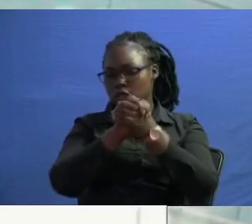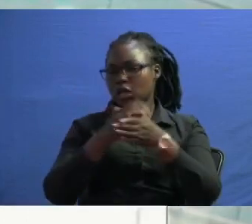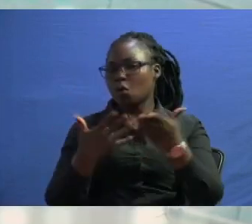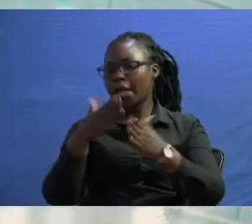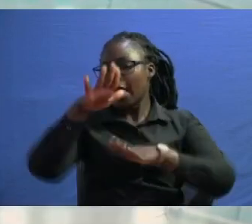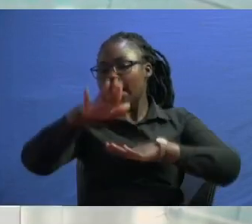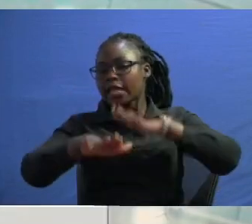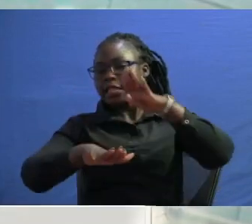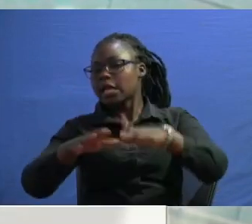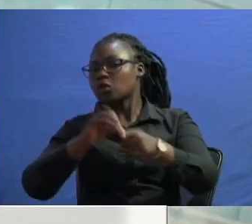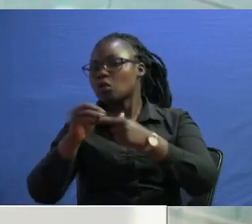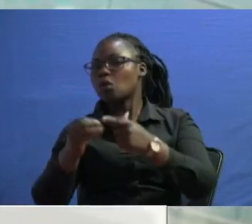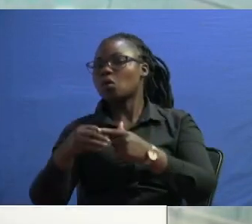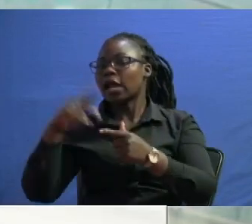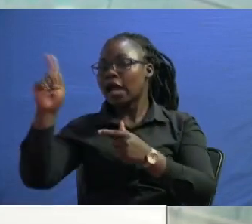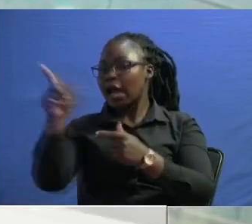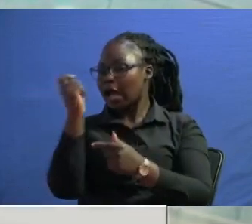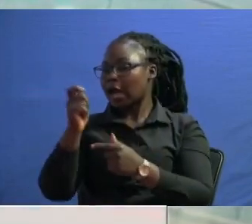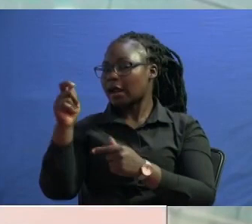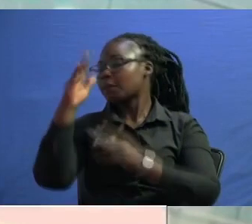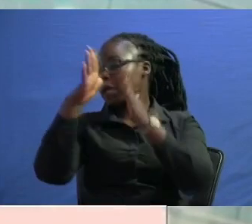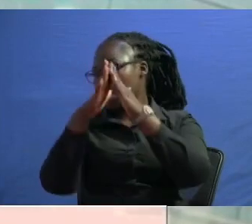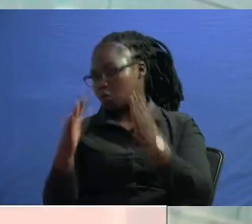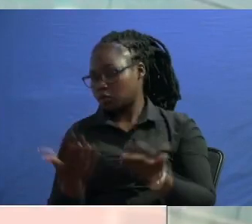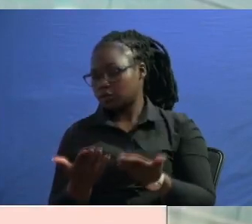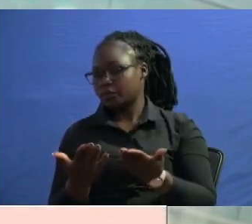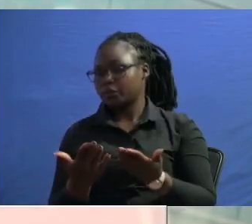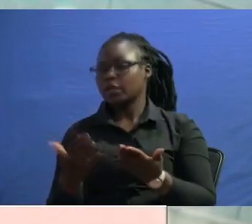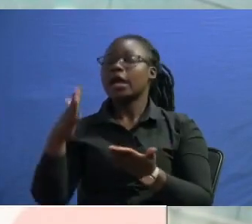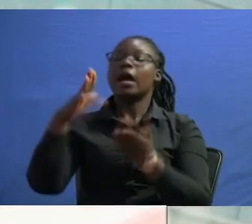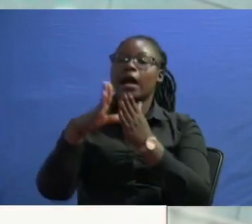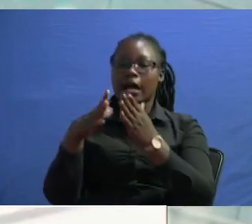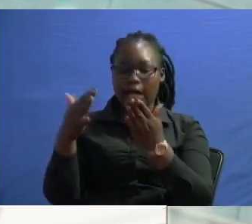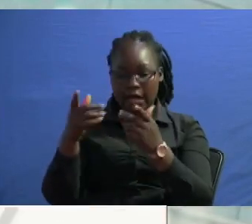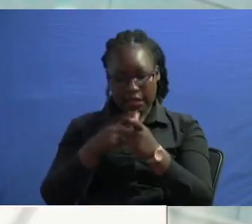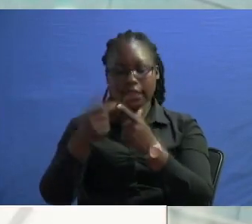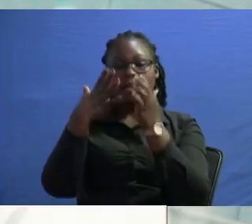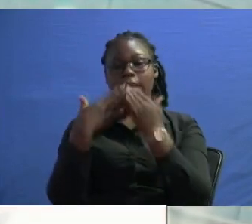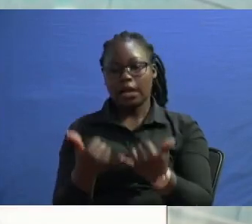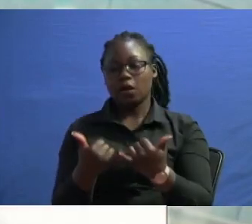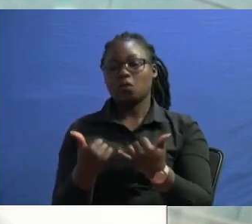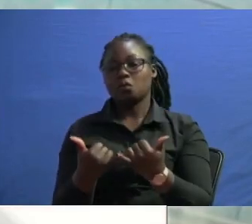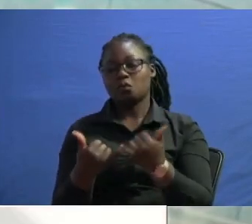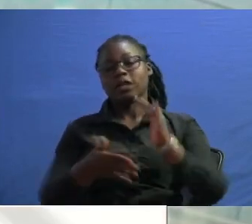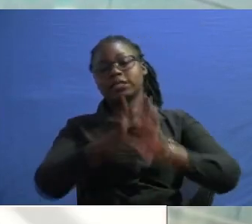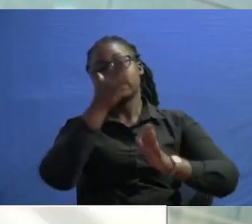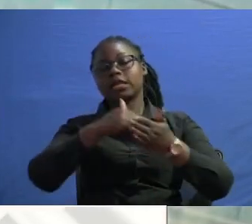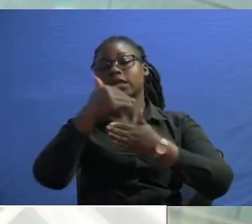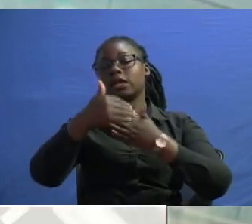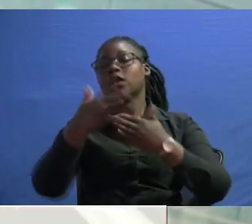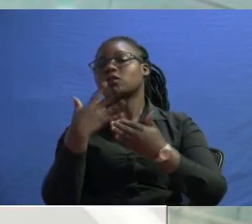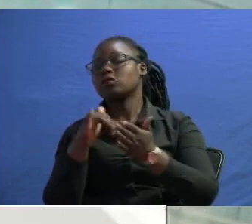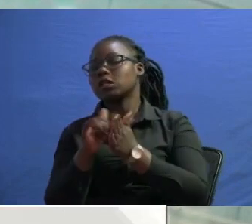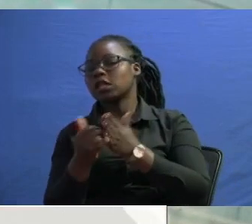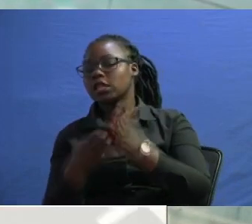house or arambe house something there and then now it has come into uh then suddenly after that there was something to